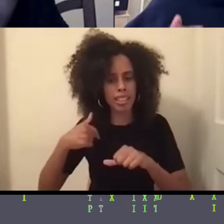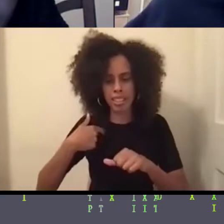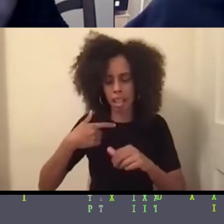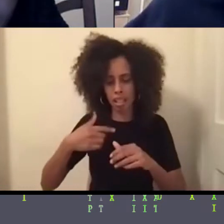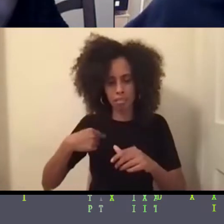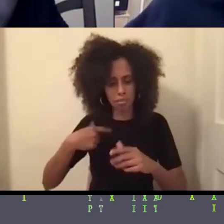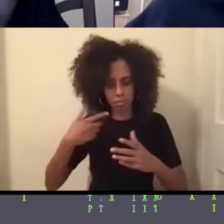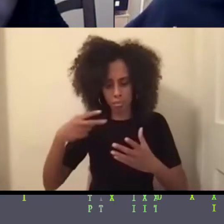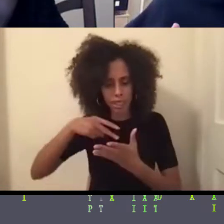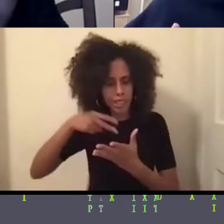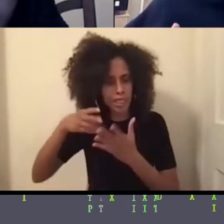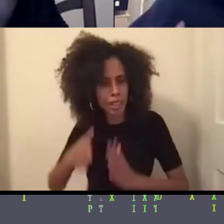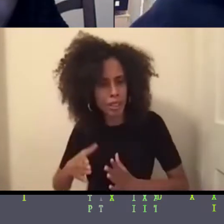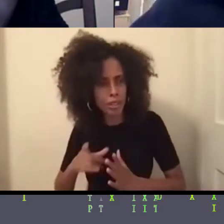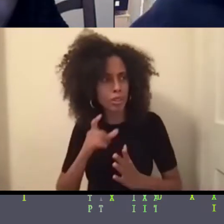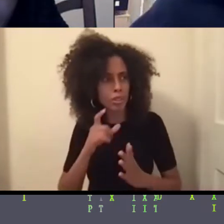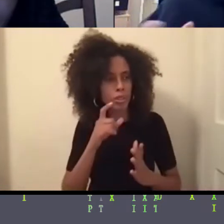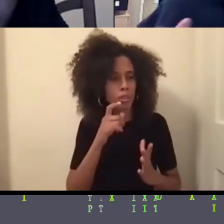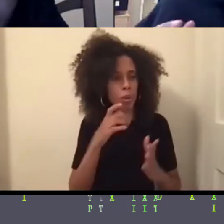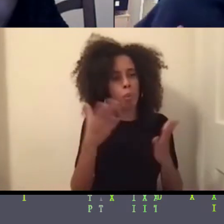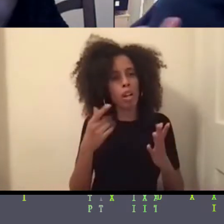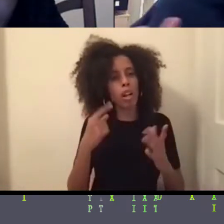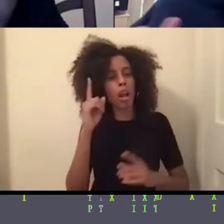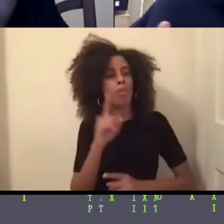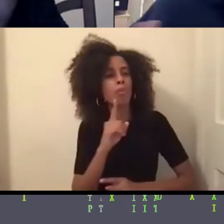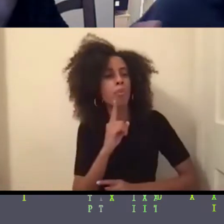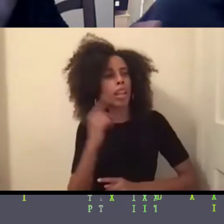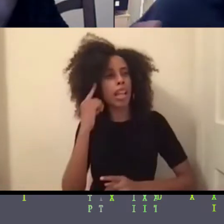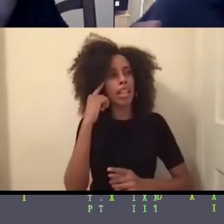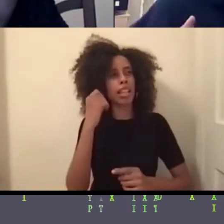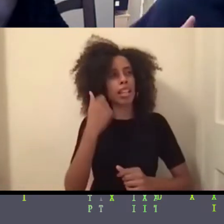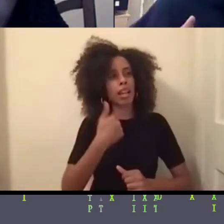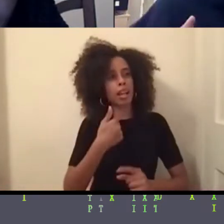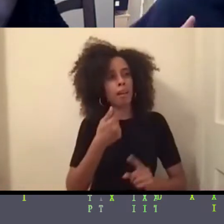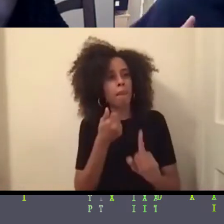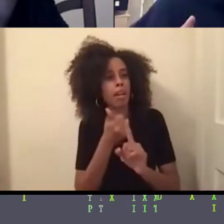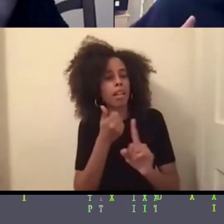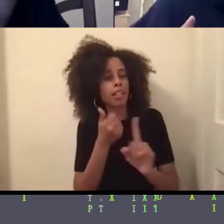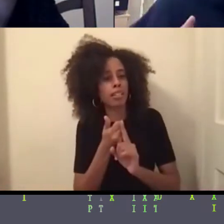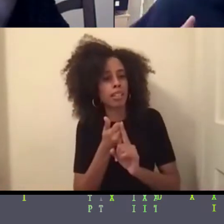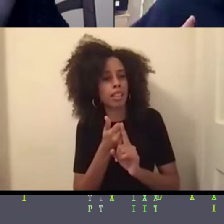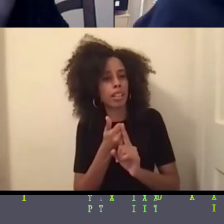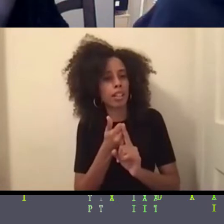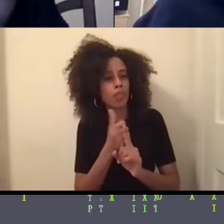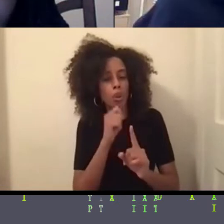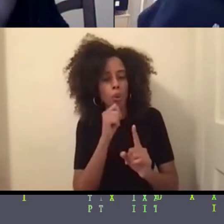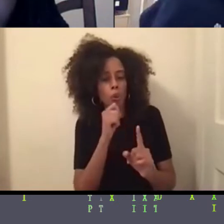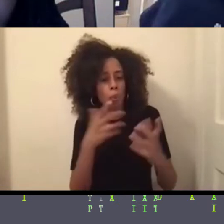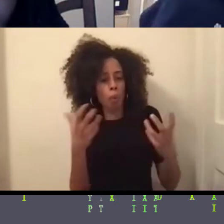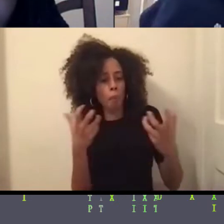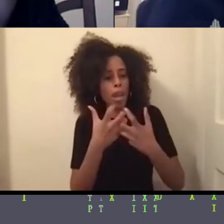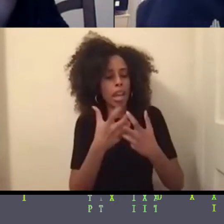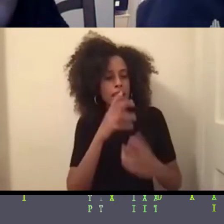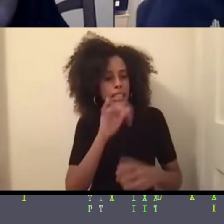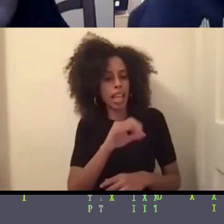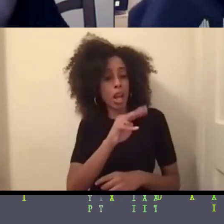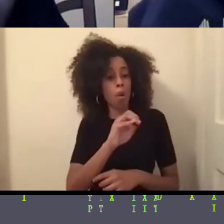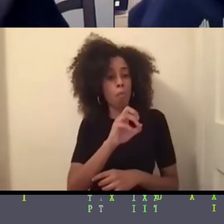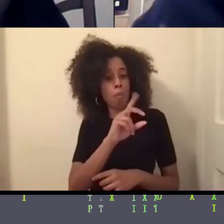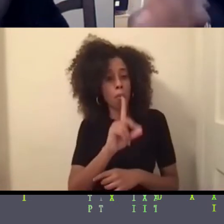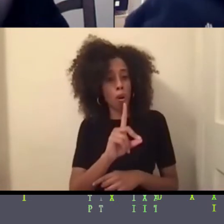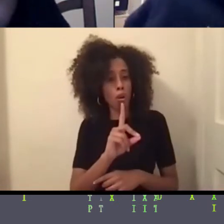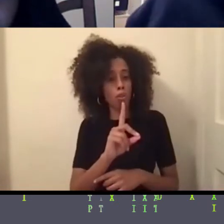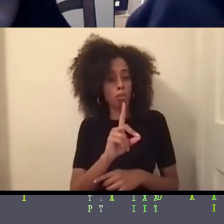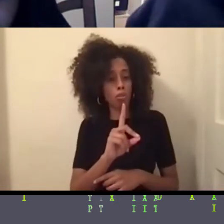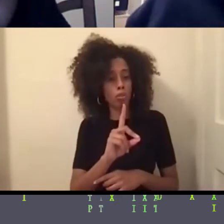who like most maybe kind of fits that mold, even if they're not exactly the same, but can like knows, you know,